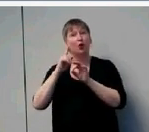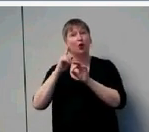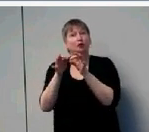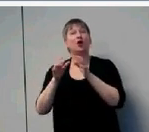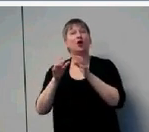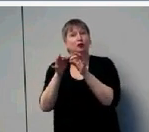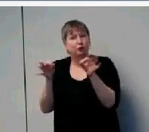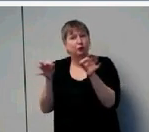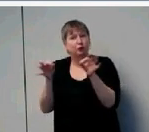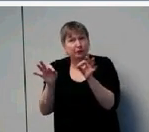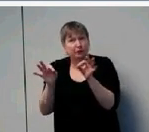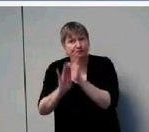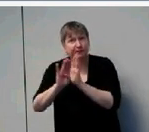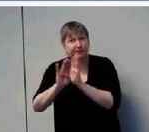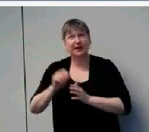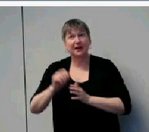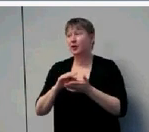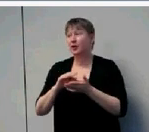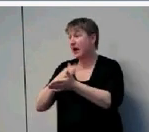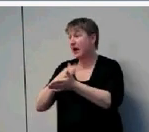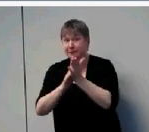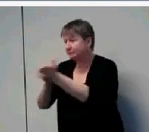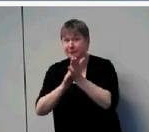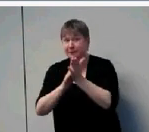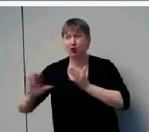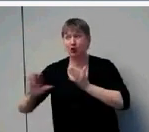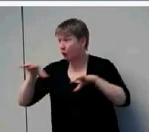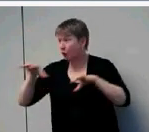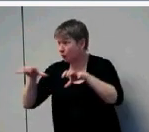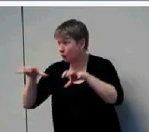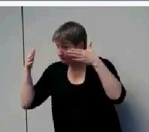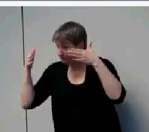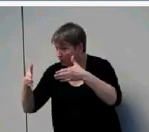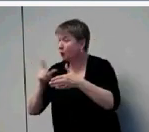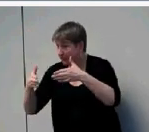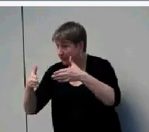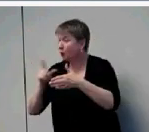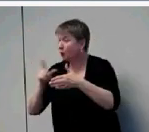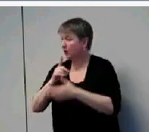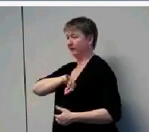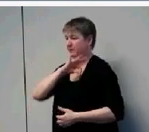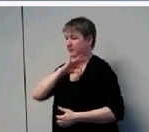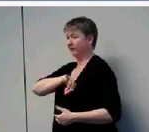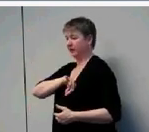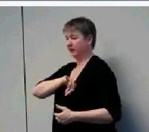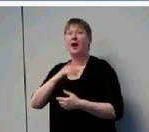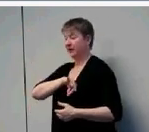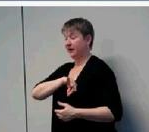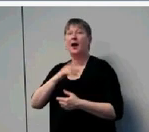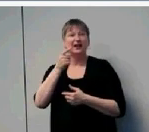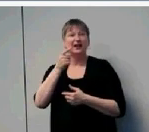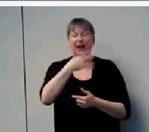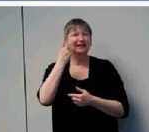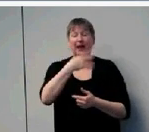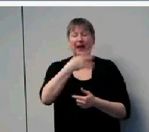work you're doing really pays off. And this benefit was true even for children with mild hearing